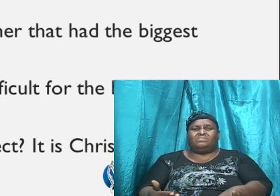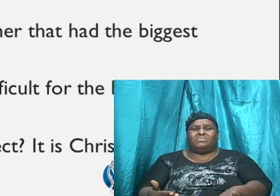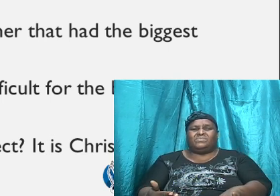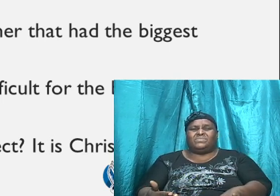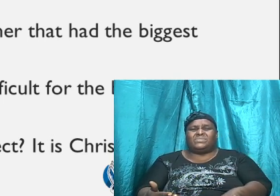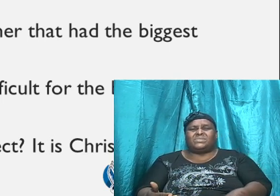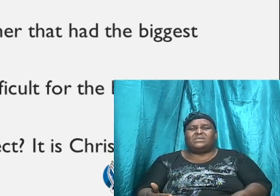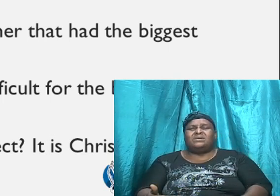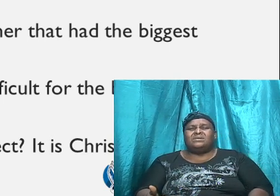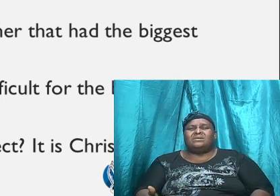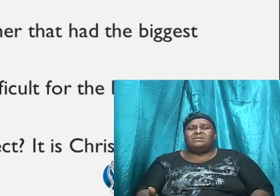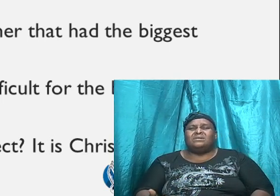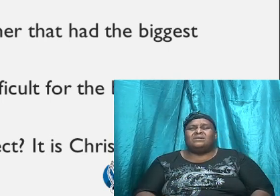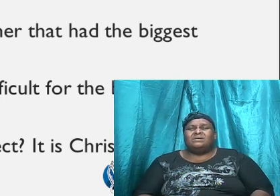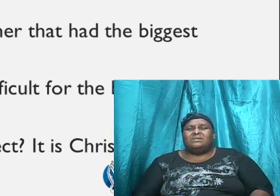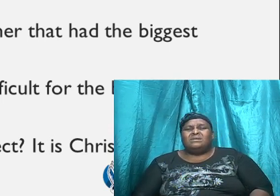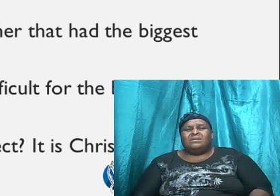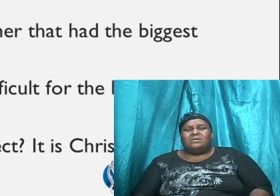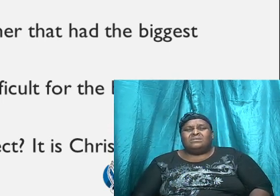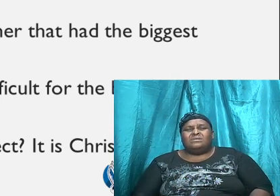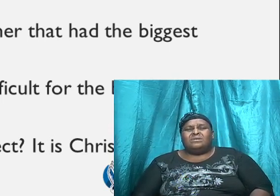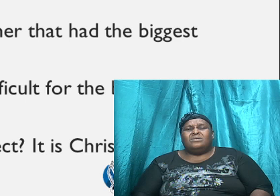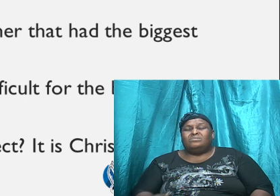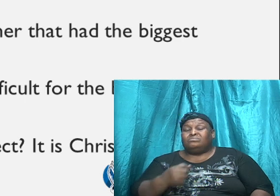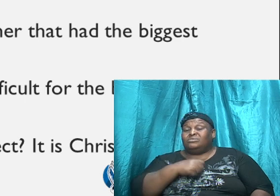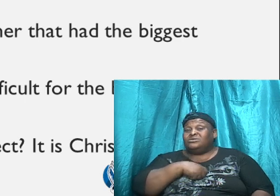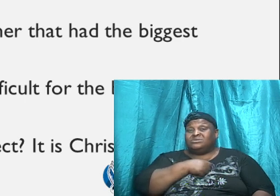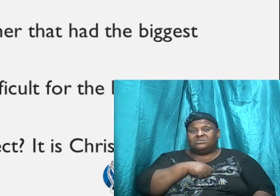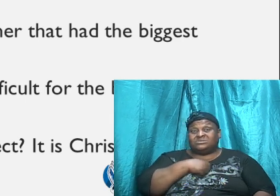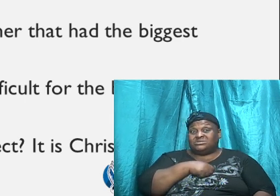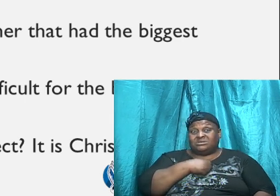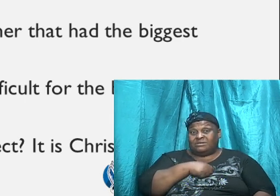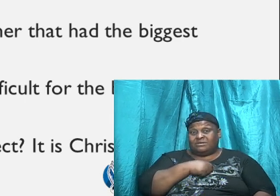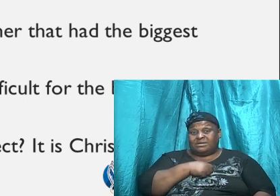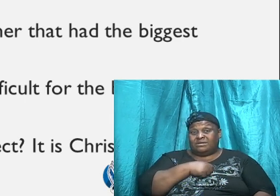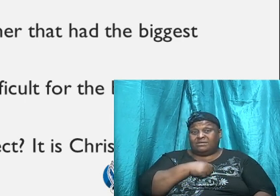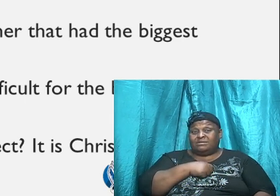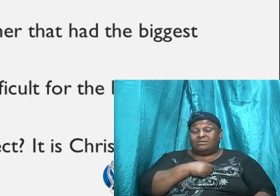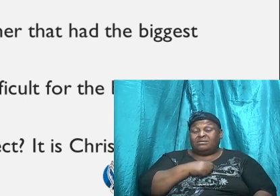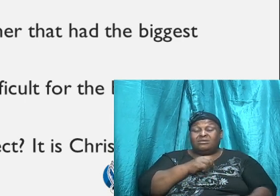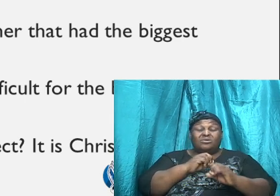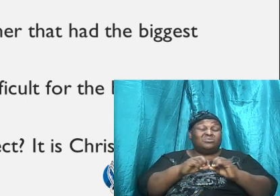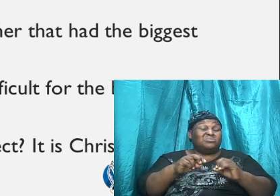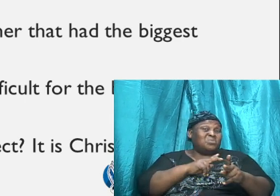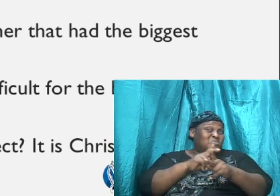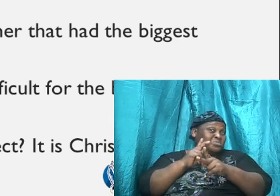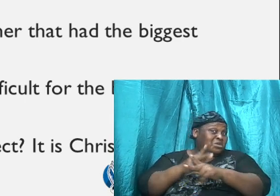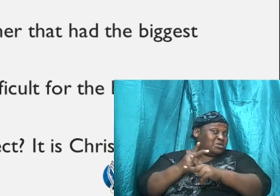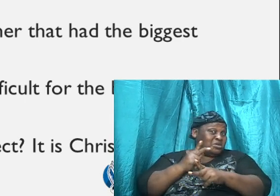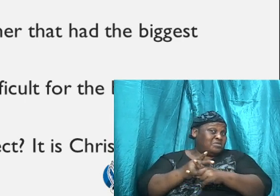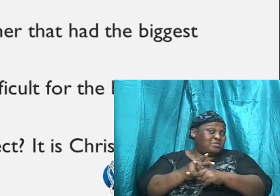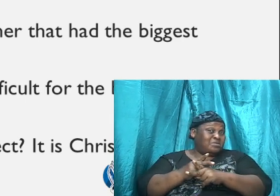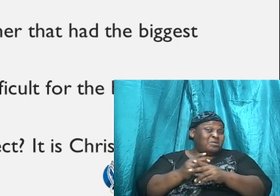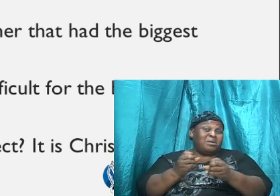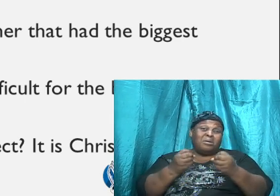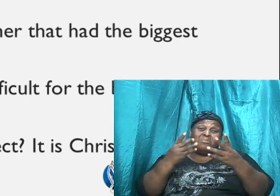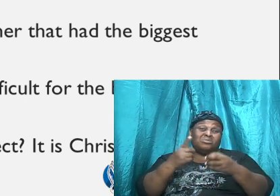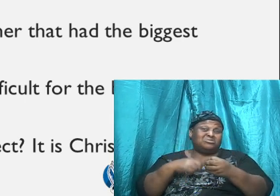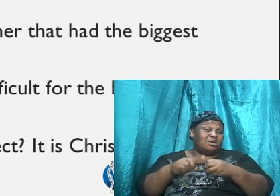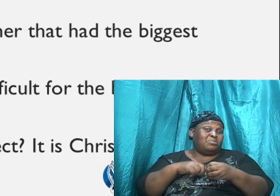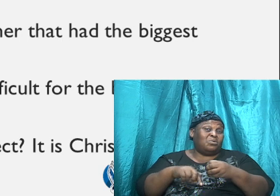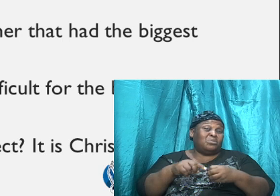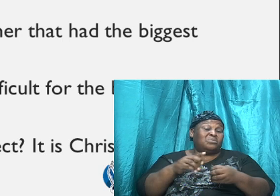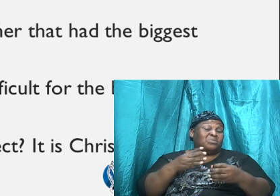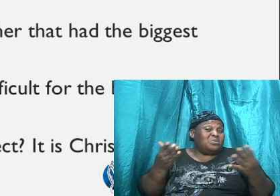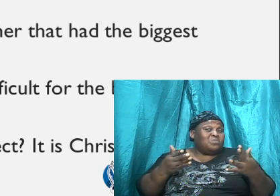I'm sorry, pardon me, but, you know, I don't care much about what you are saying, if it is